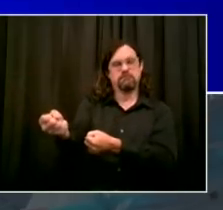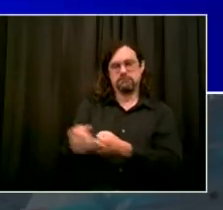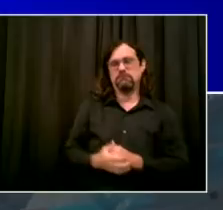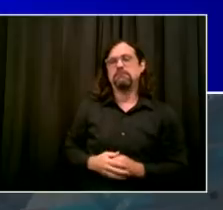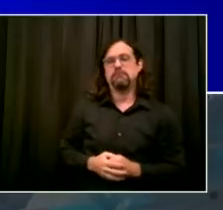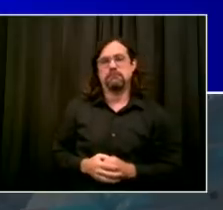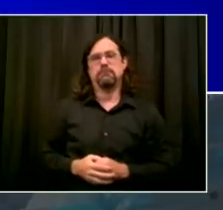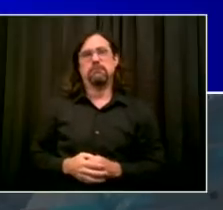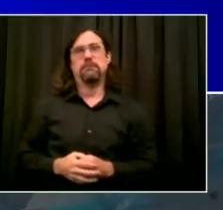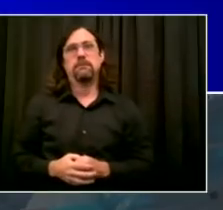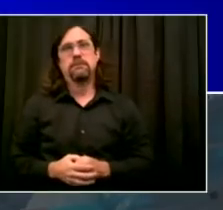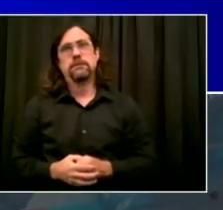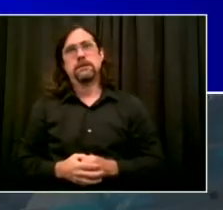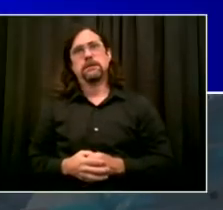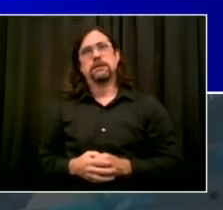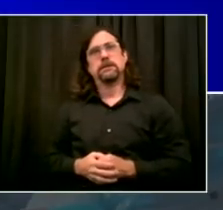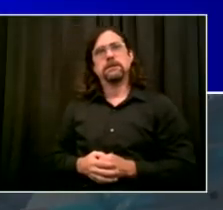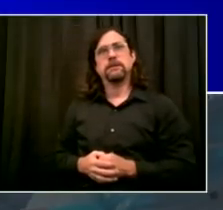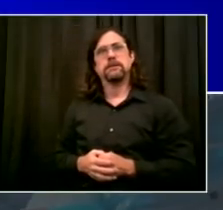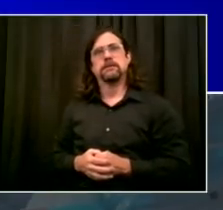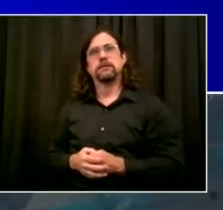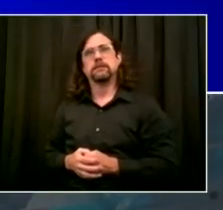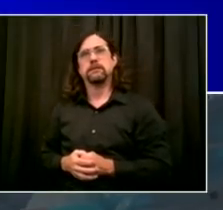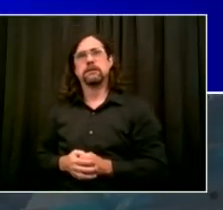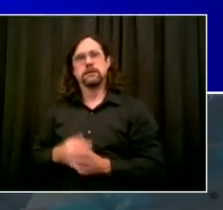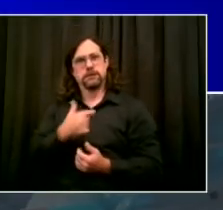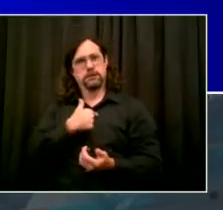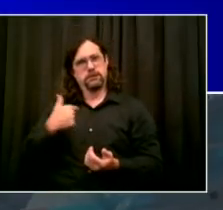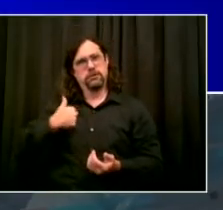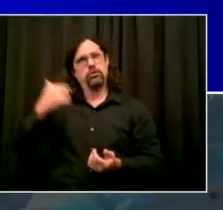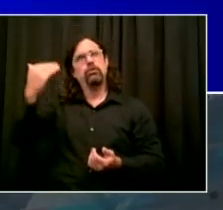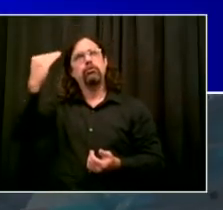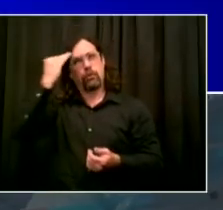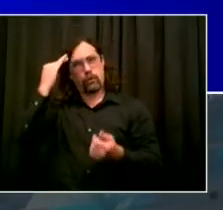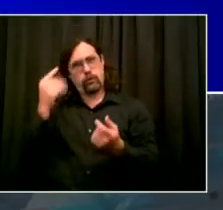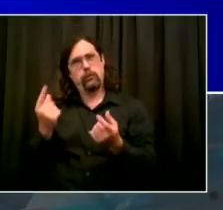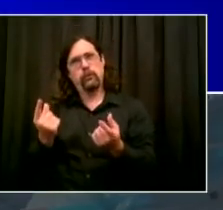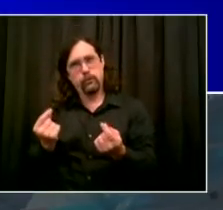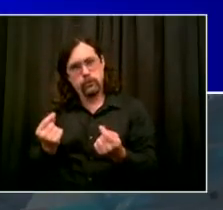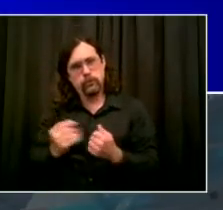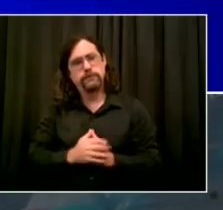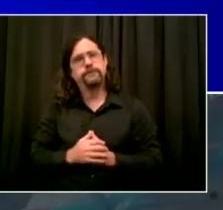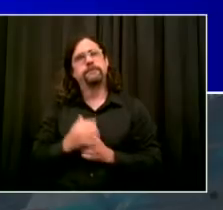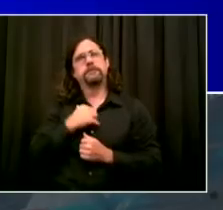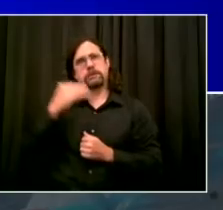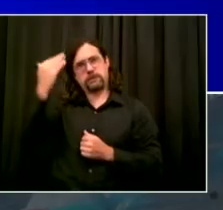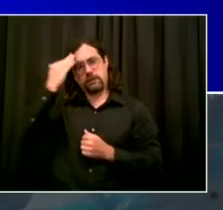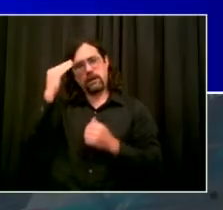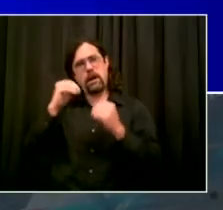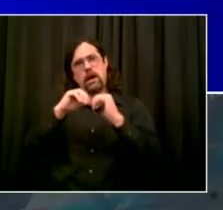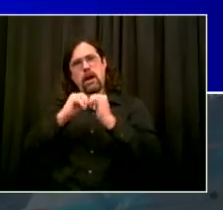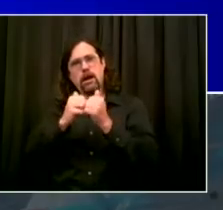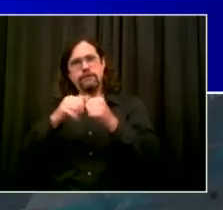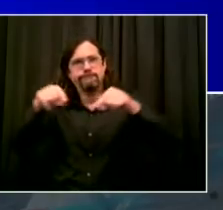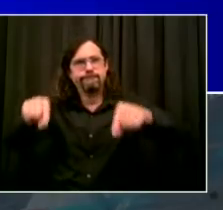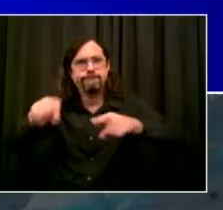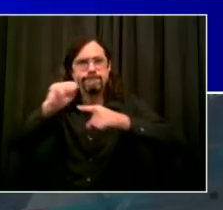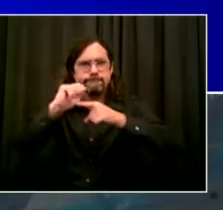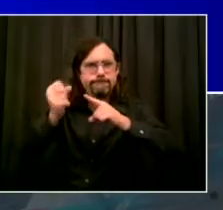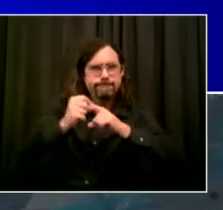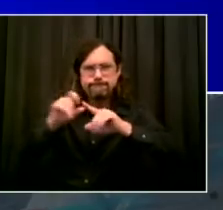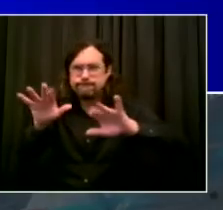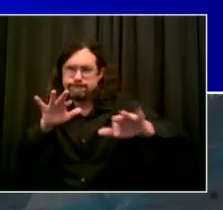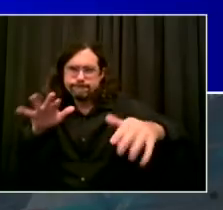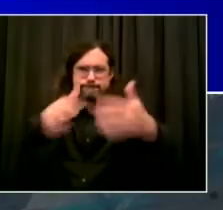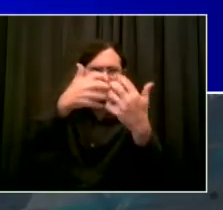that we can work with the incredible team, the educators, the school staff, the folks who are devoted to our kids, we can